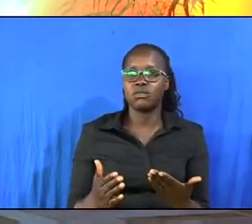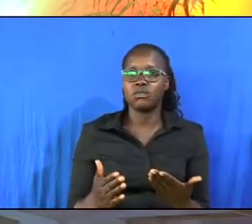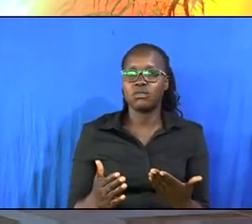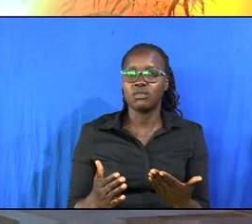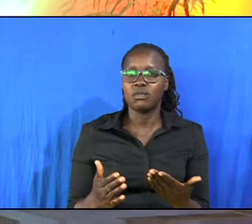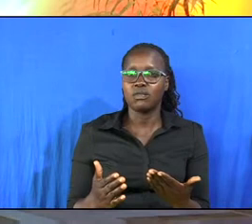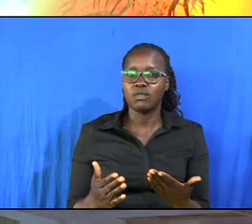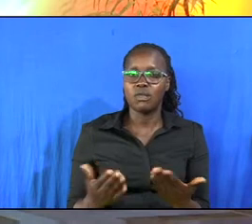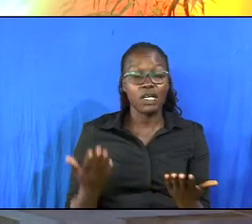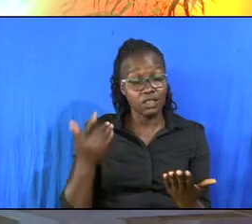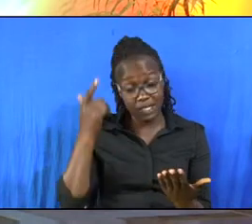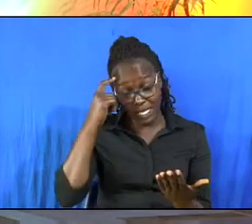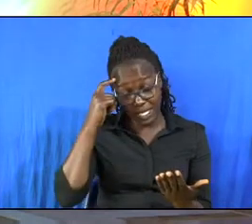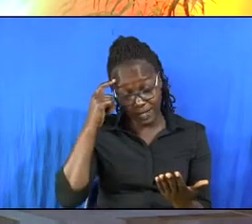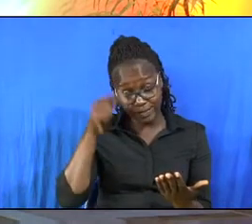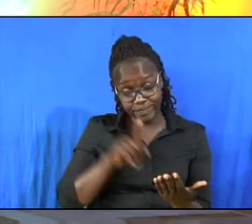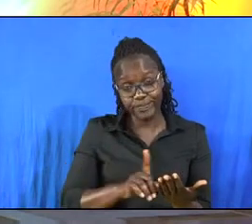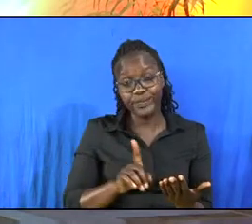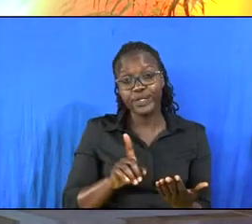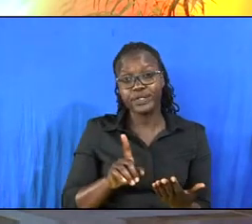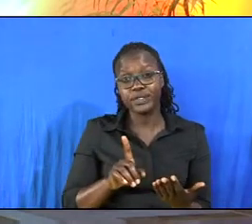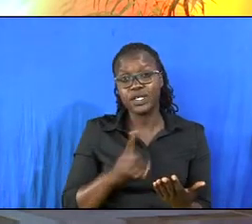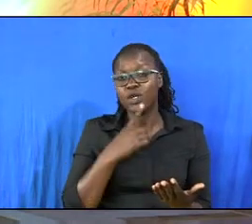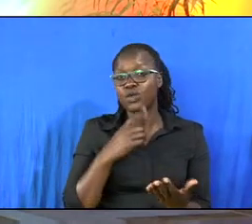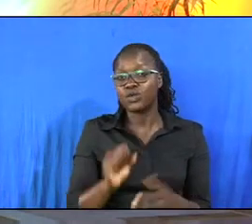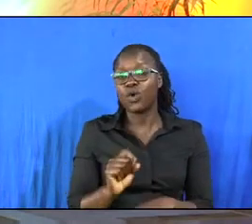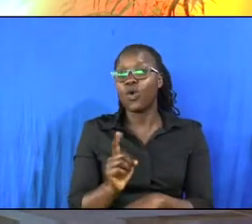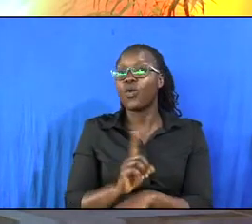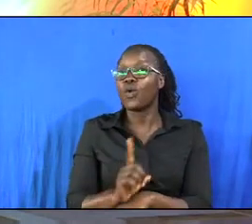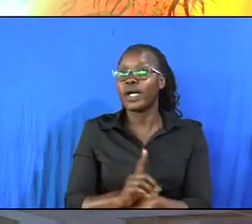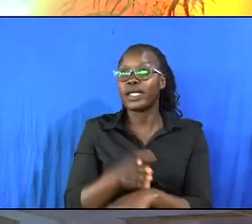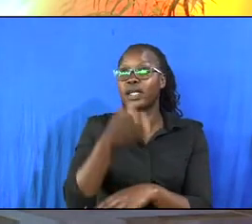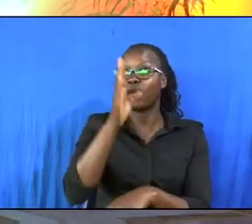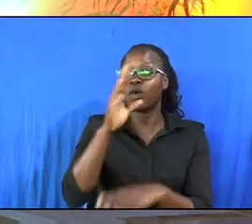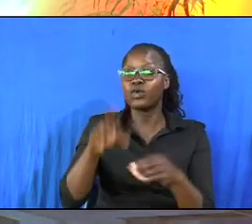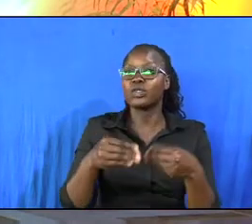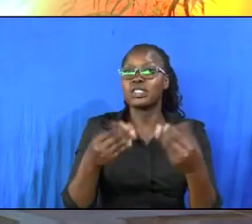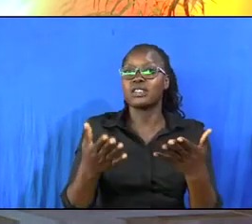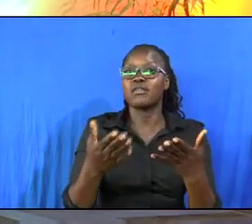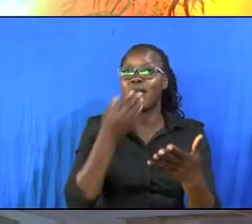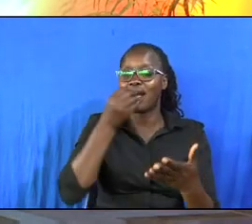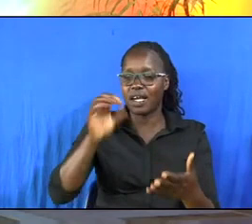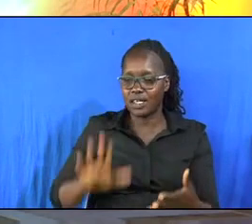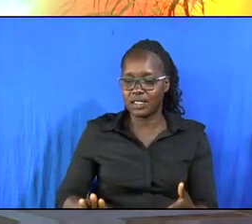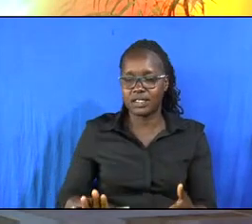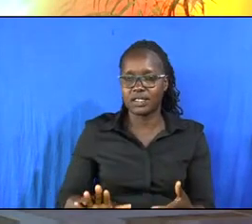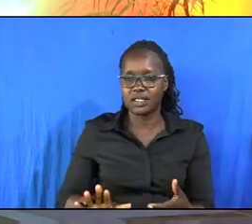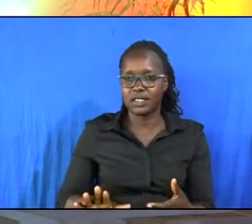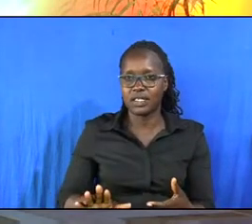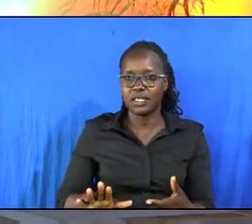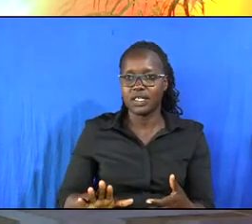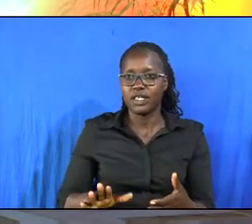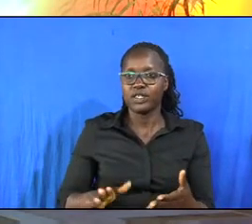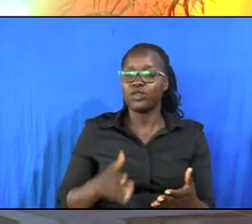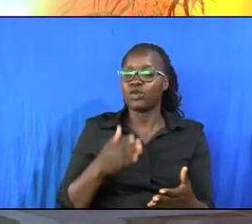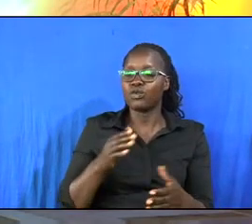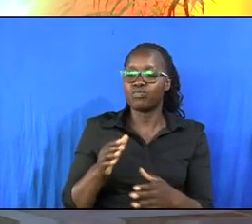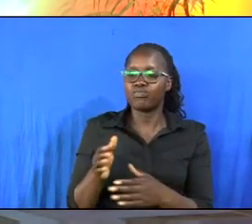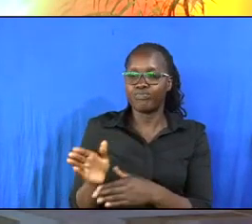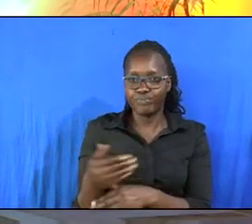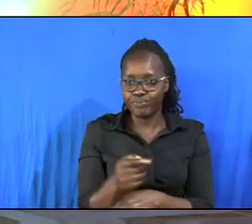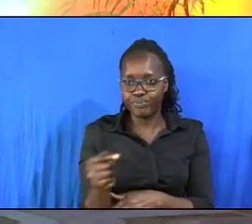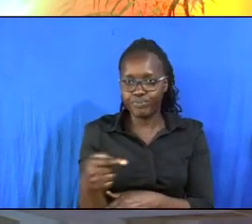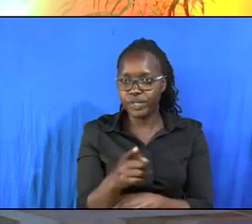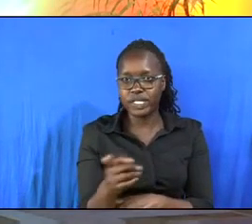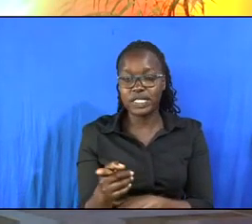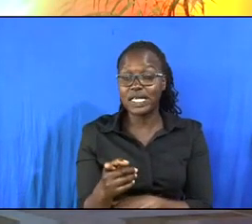that kind of blow on the head so when god was giving curses to the serpent he said